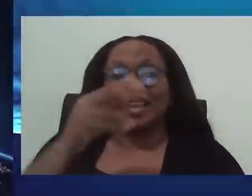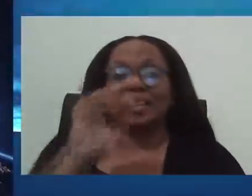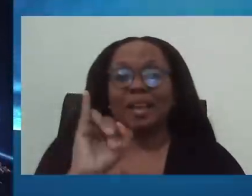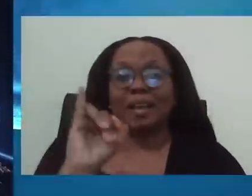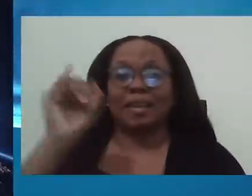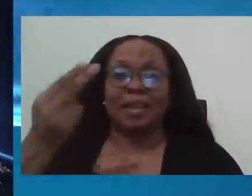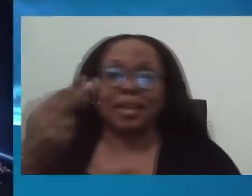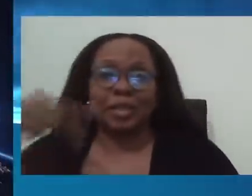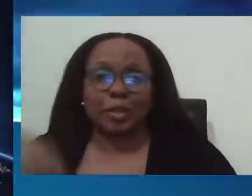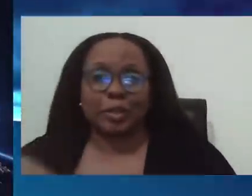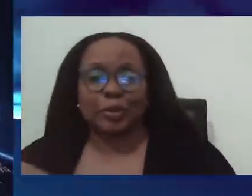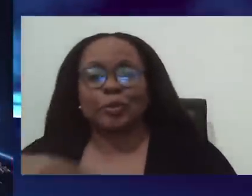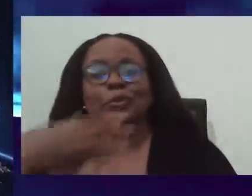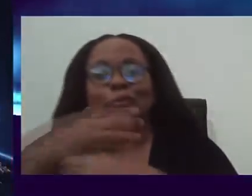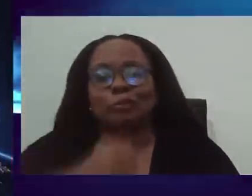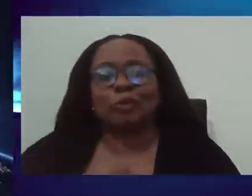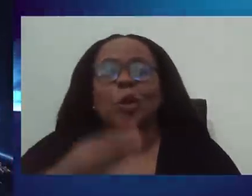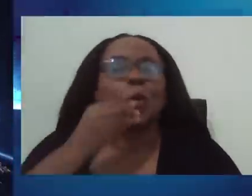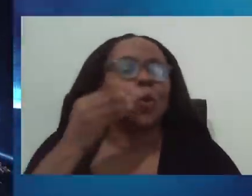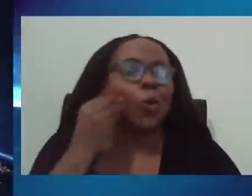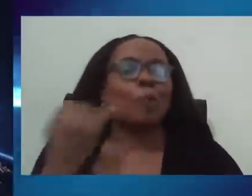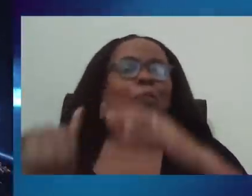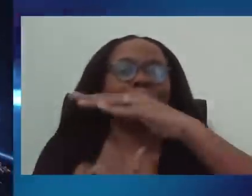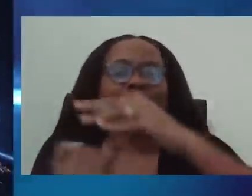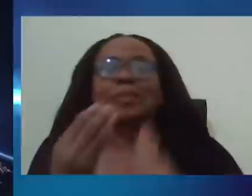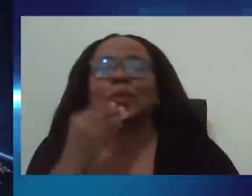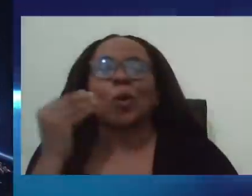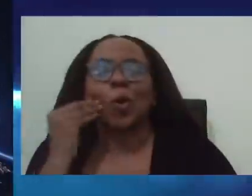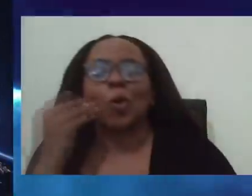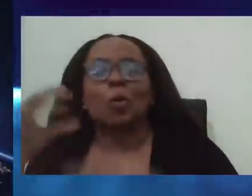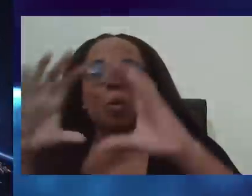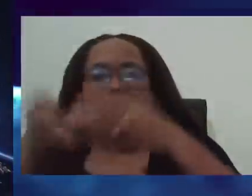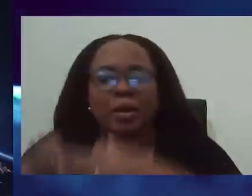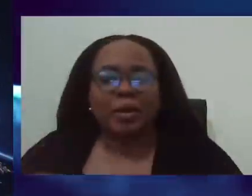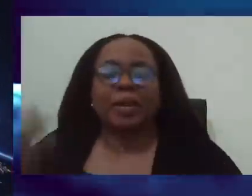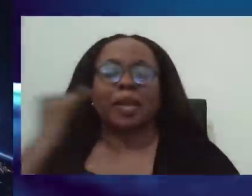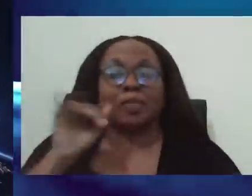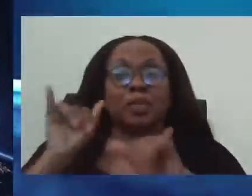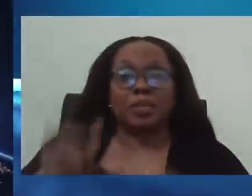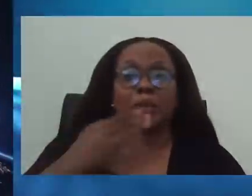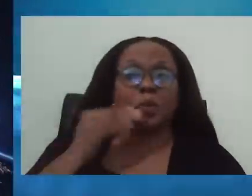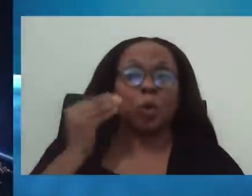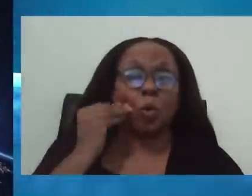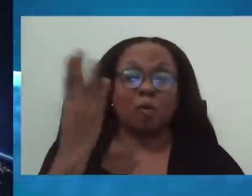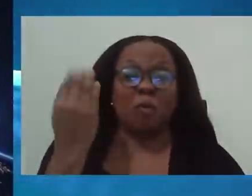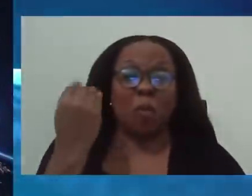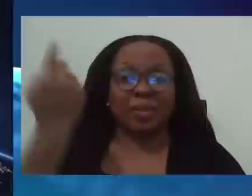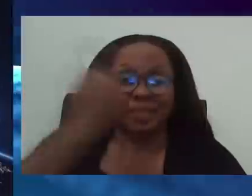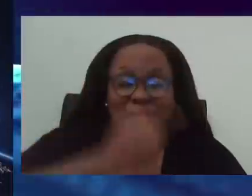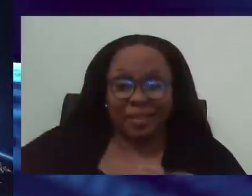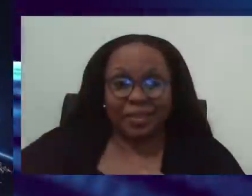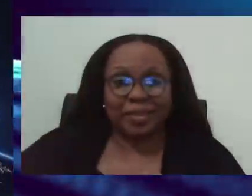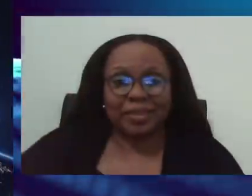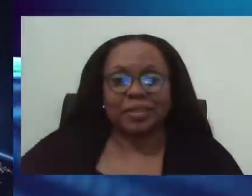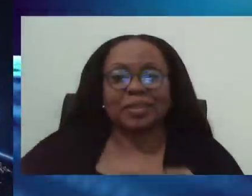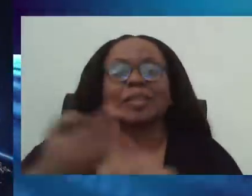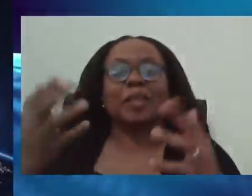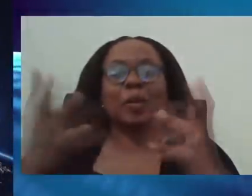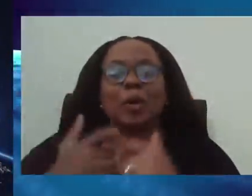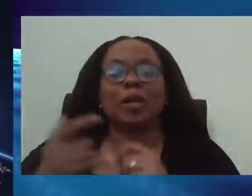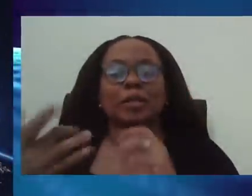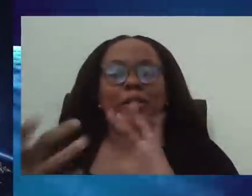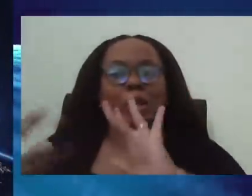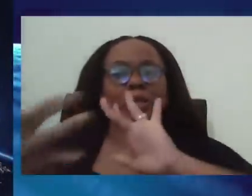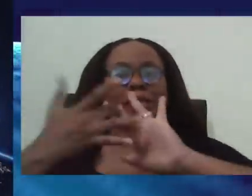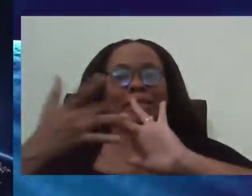if you've passed more than your 14 days at home, we're going to ask you to reach out so that we can have that exit assessment done for you,